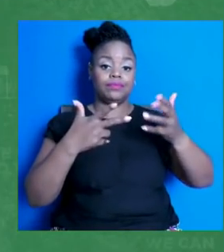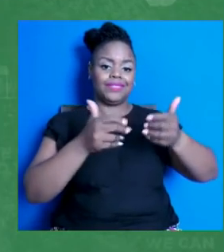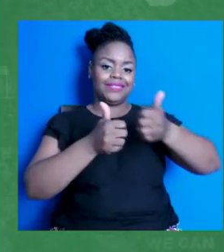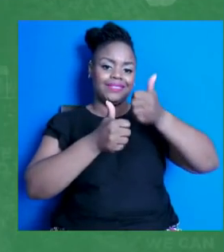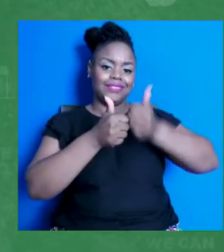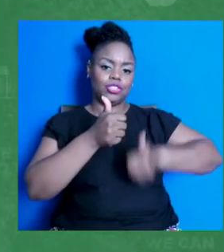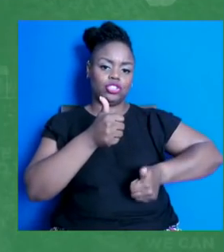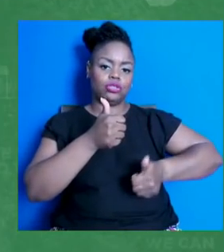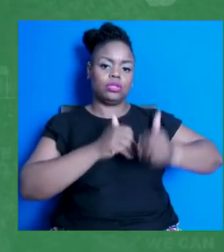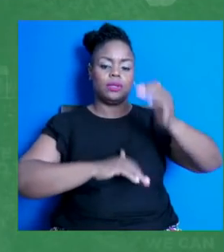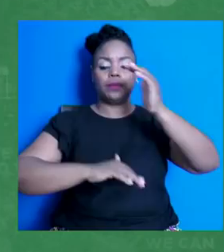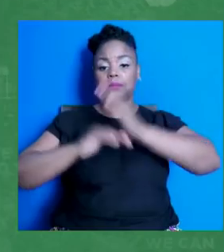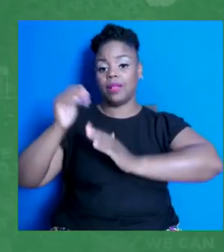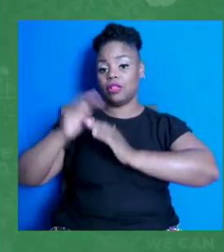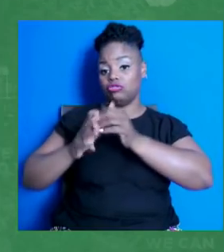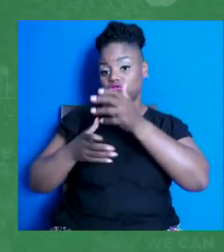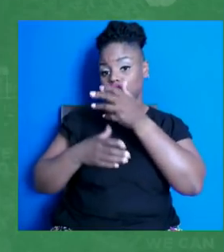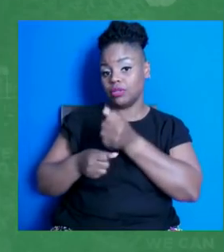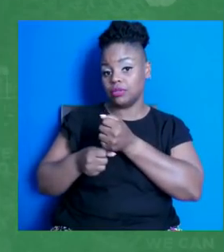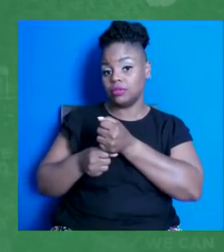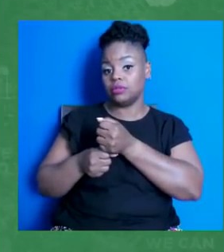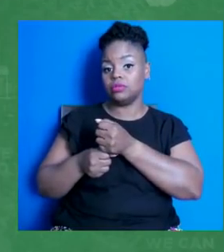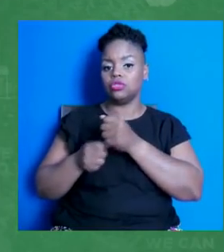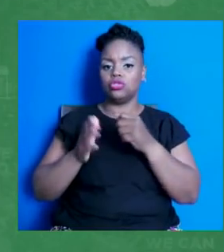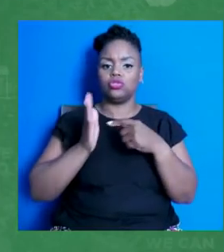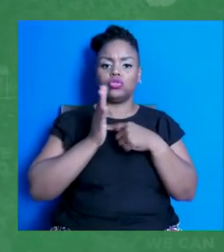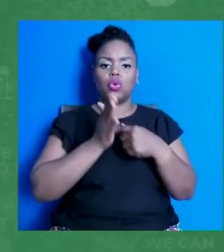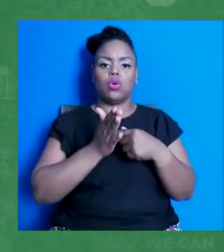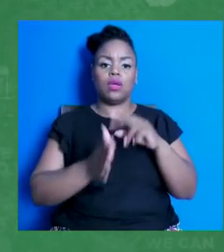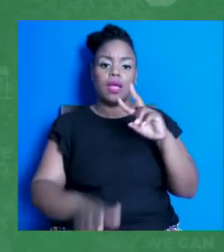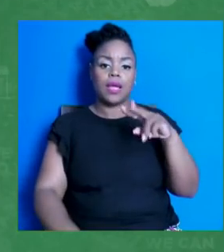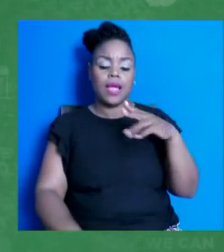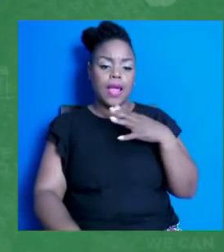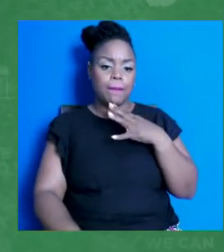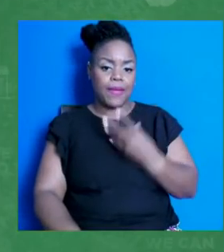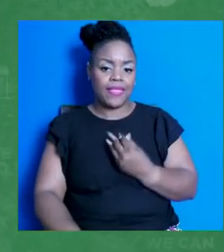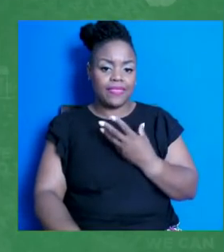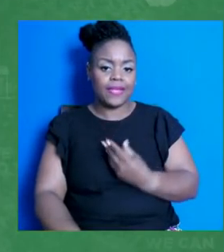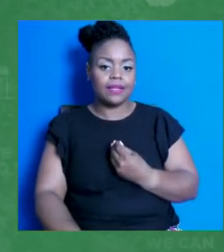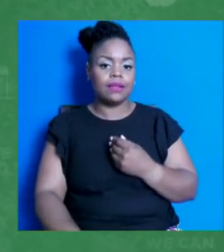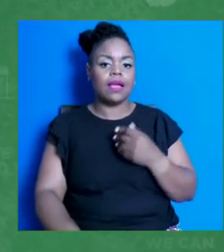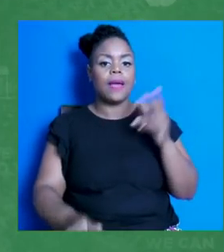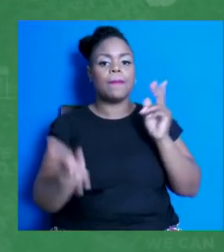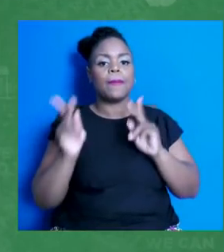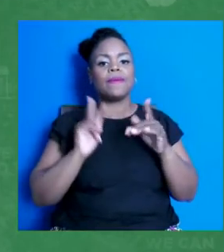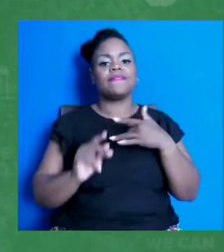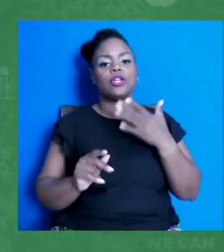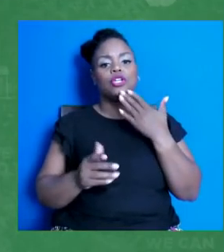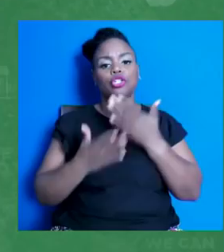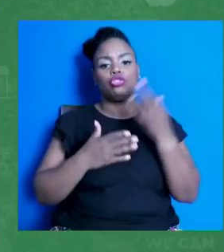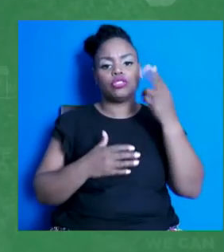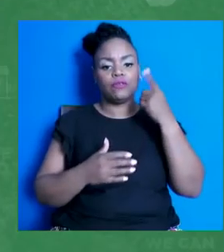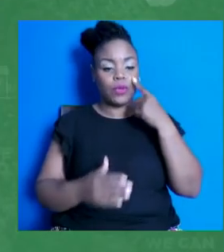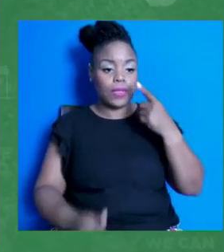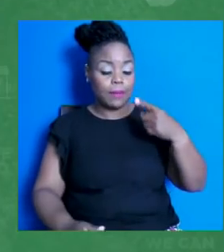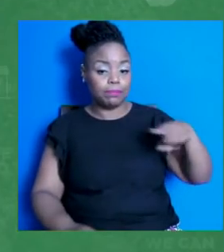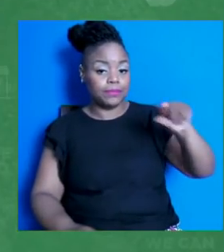we're expressing empathy, and we're helping folks find their own reason to get vaccinated. Next slide, please.